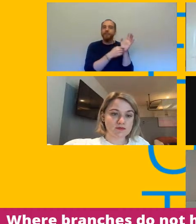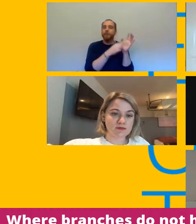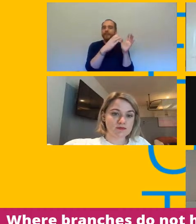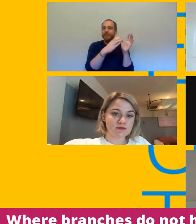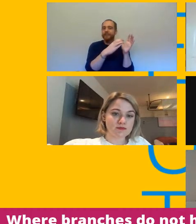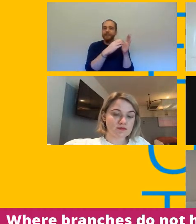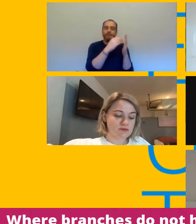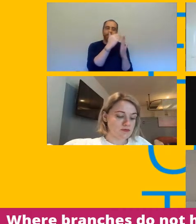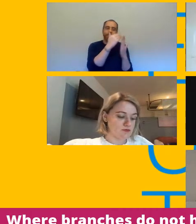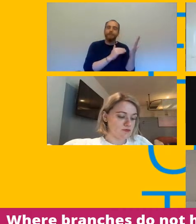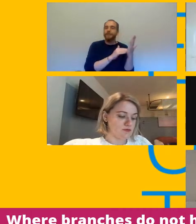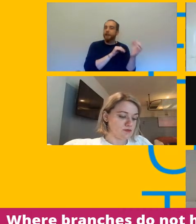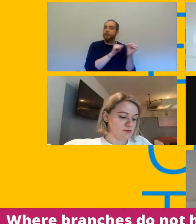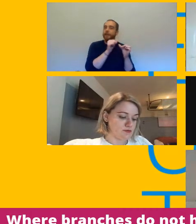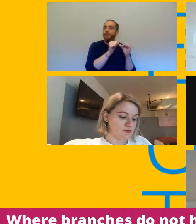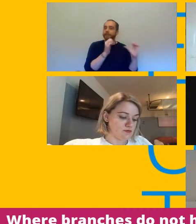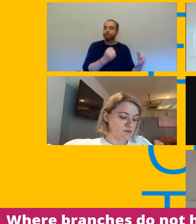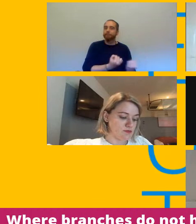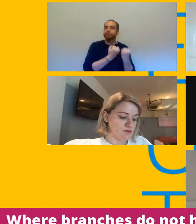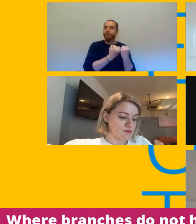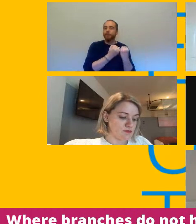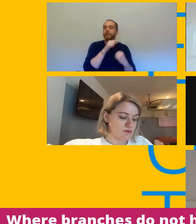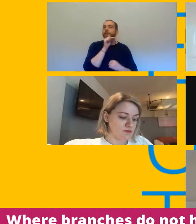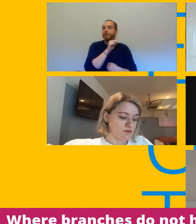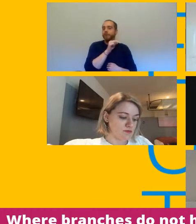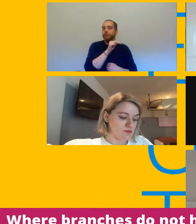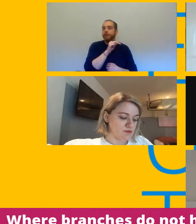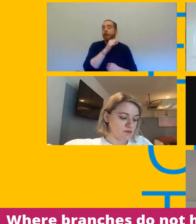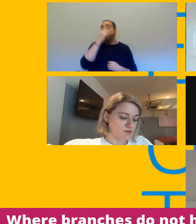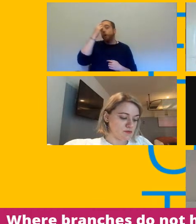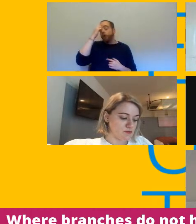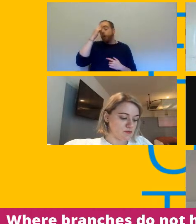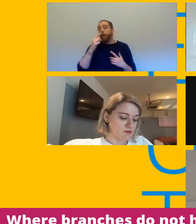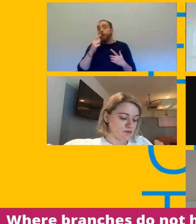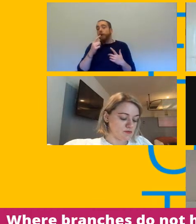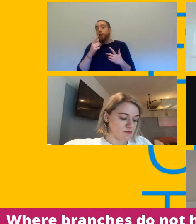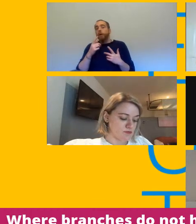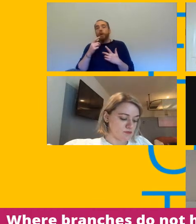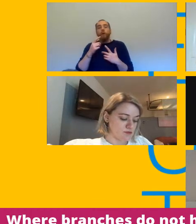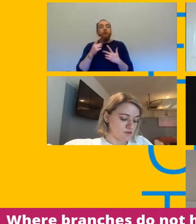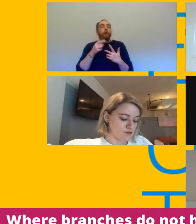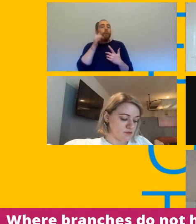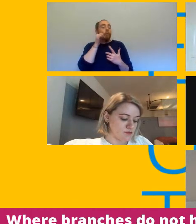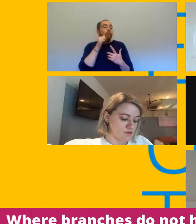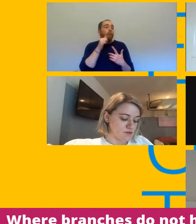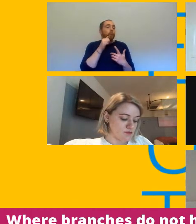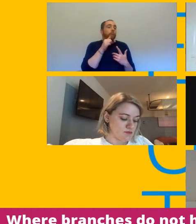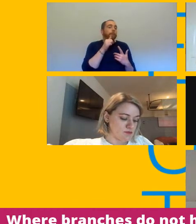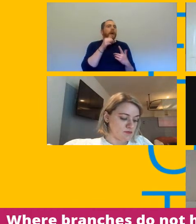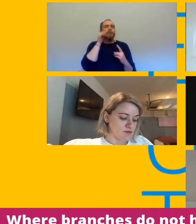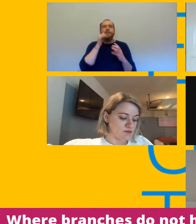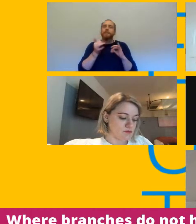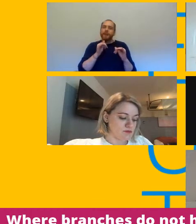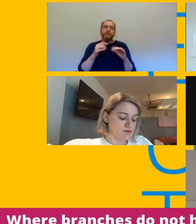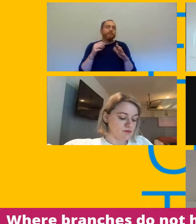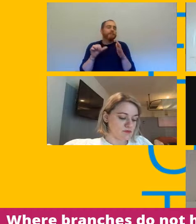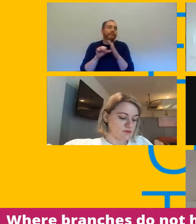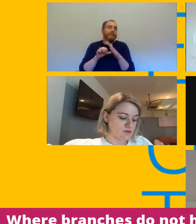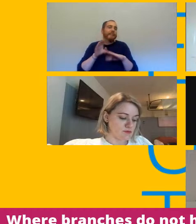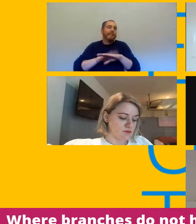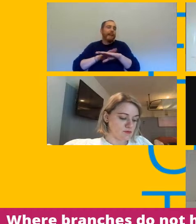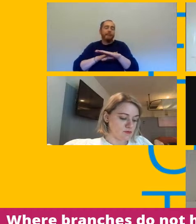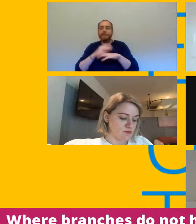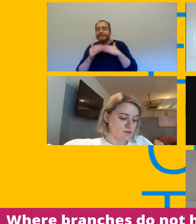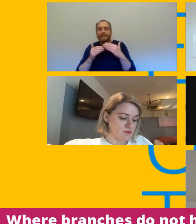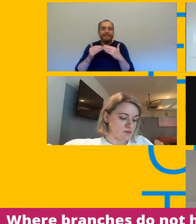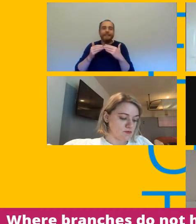so um one of the most important things it might feel like the thing that we never have time to do and but it is the most important thing is